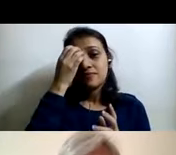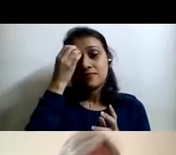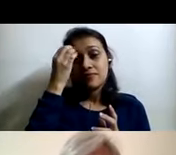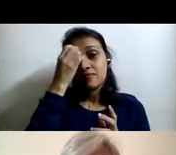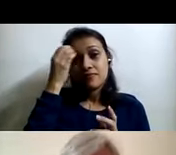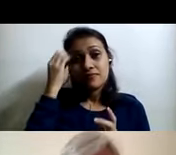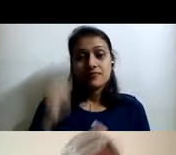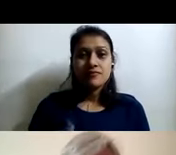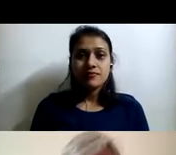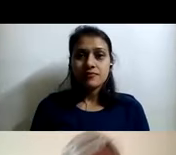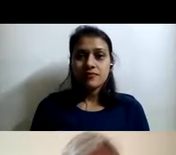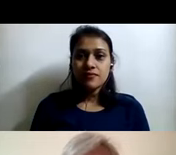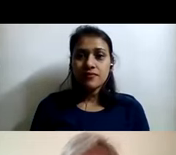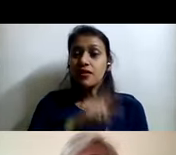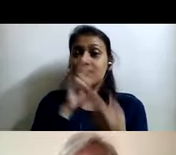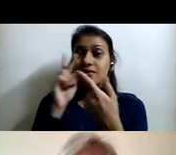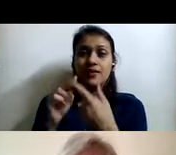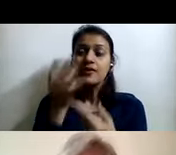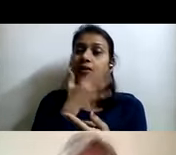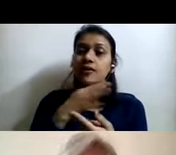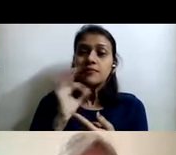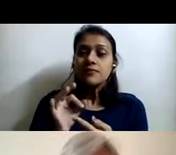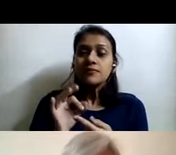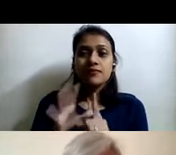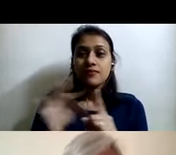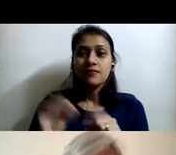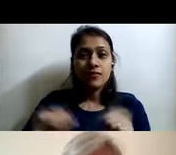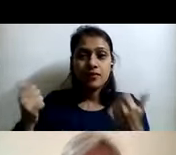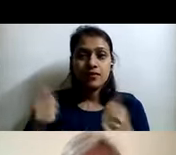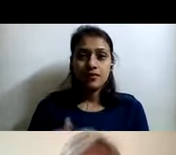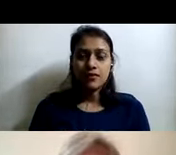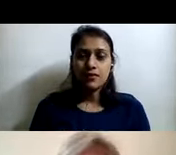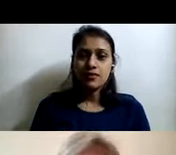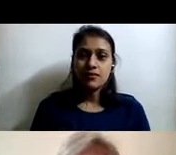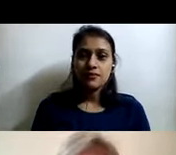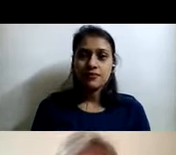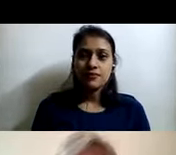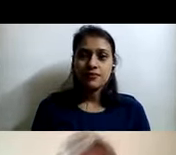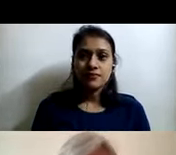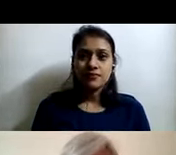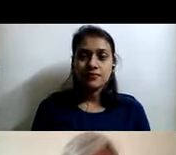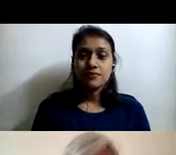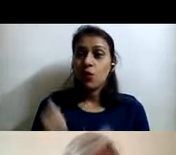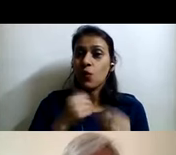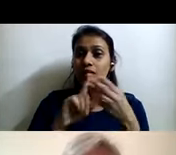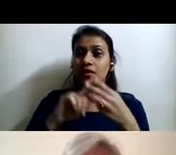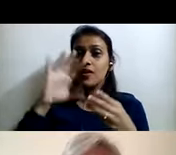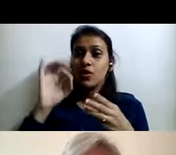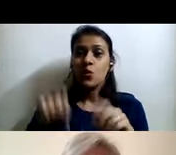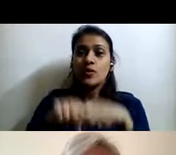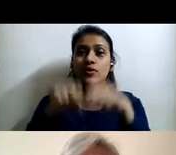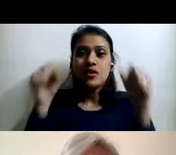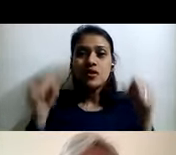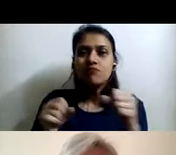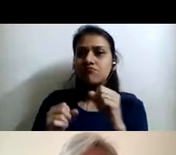recovery has been remarkable, you know, removing the pressure and this is one thing in India that, you know, our ecosystems are so productive